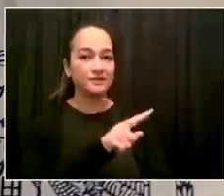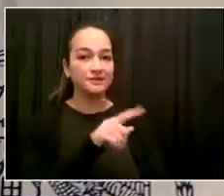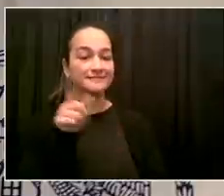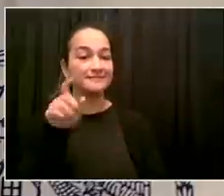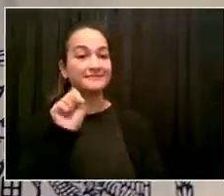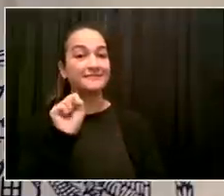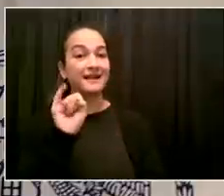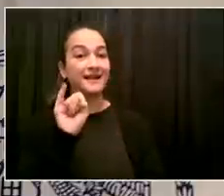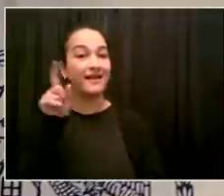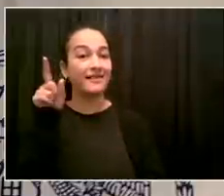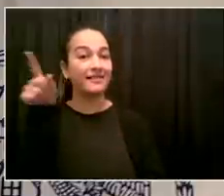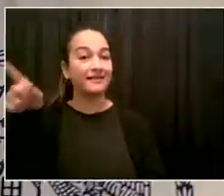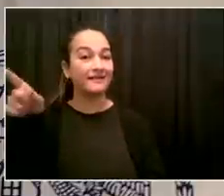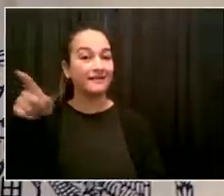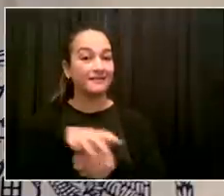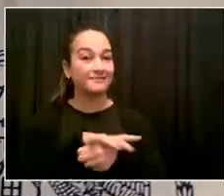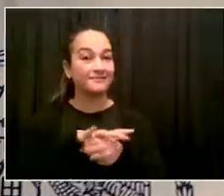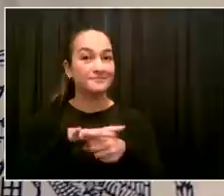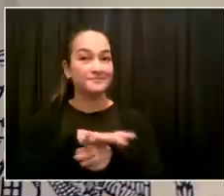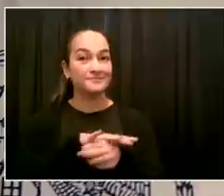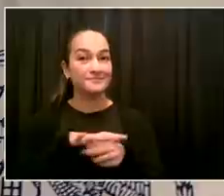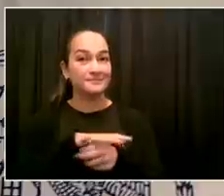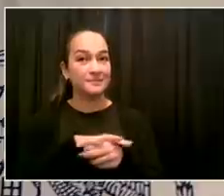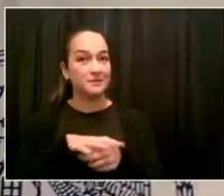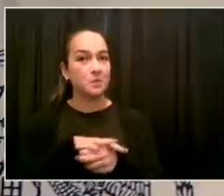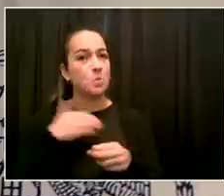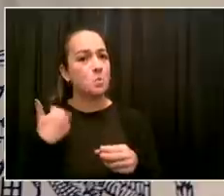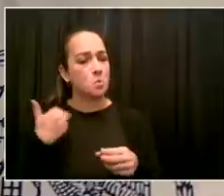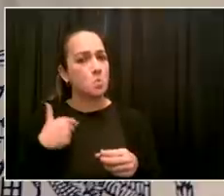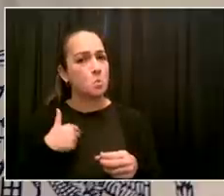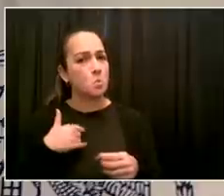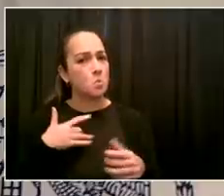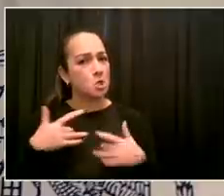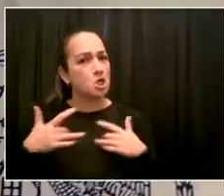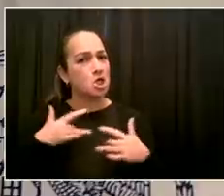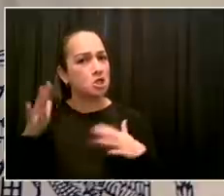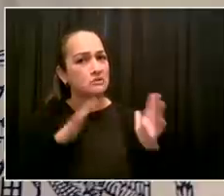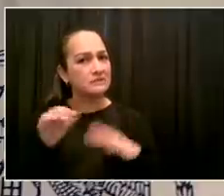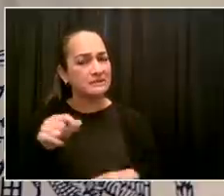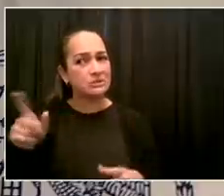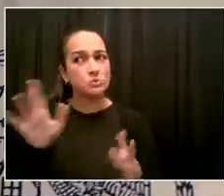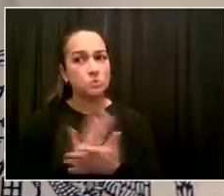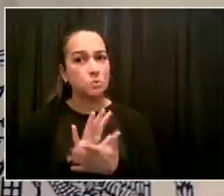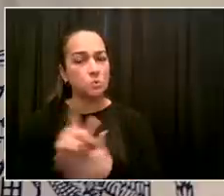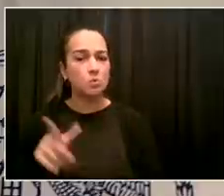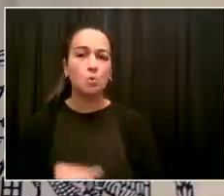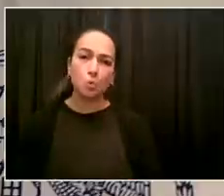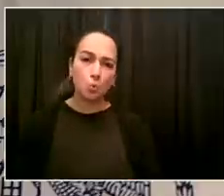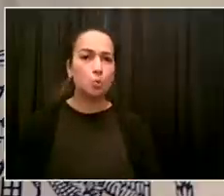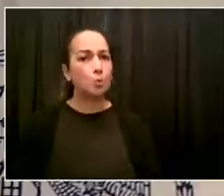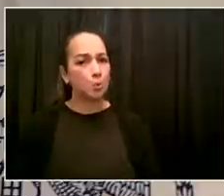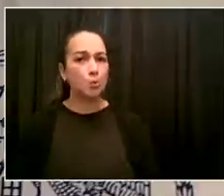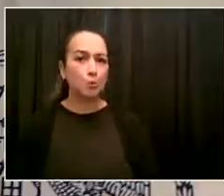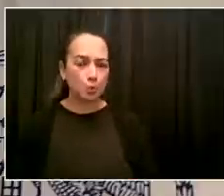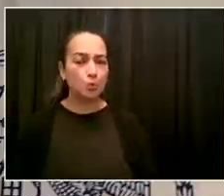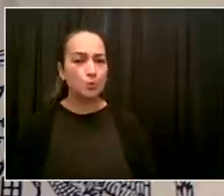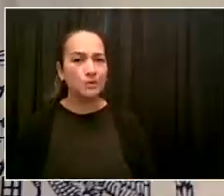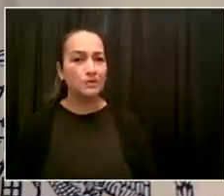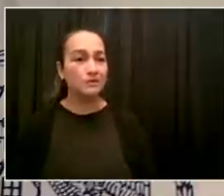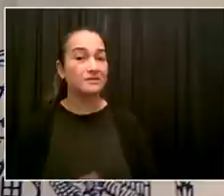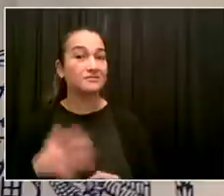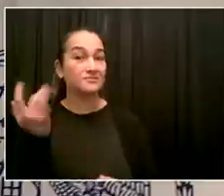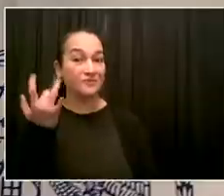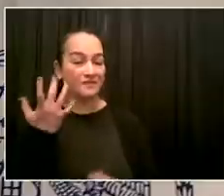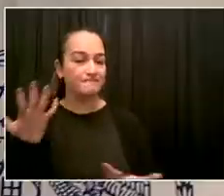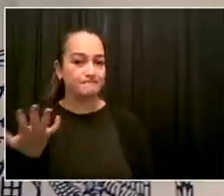staff in concern is specifically schools out there where they've been told anywhere from 13 to 50 people at one building might not be there.